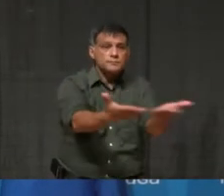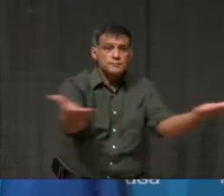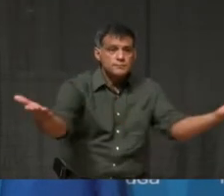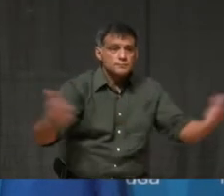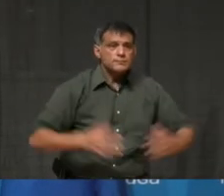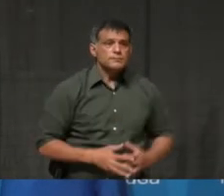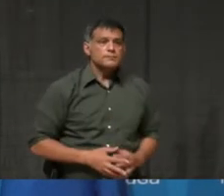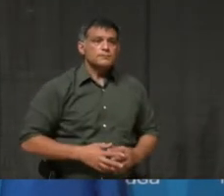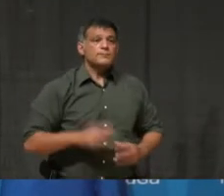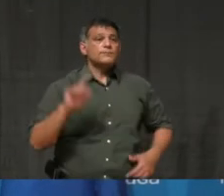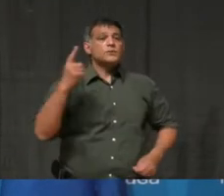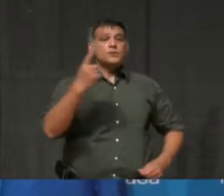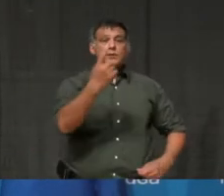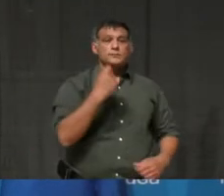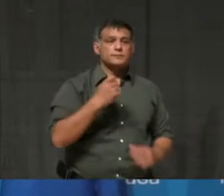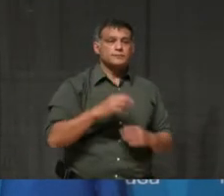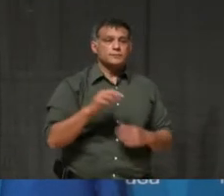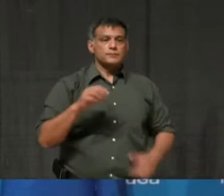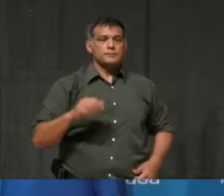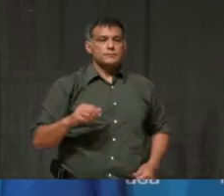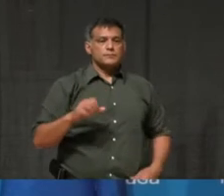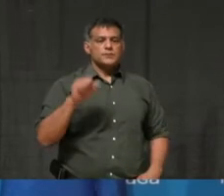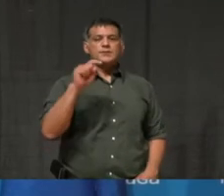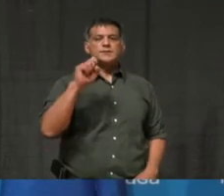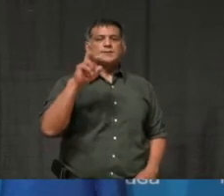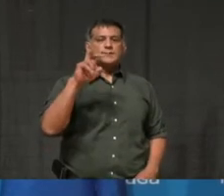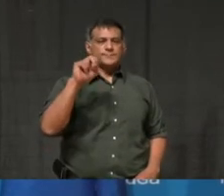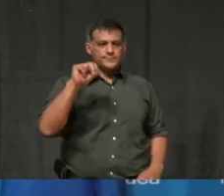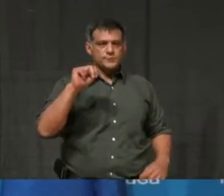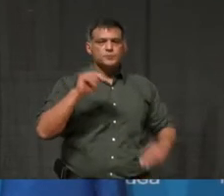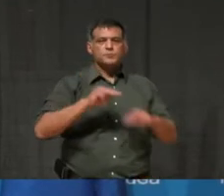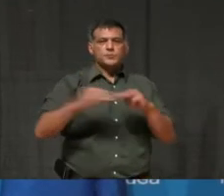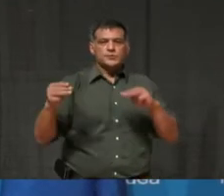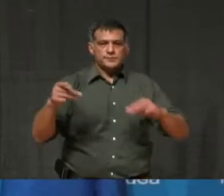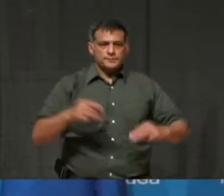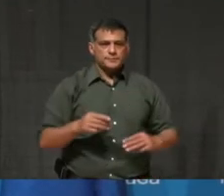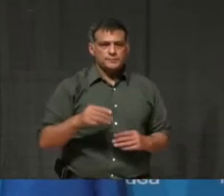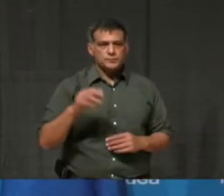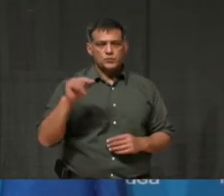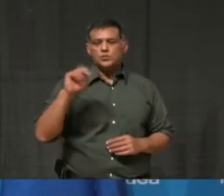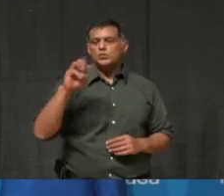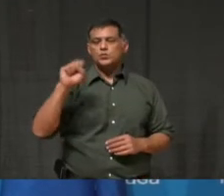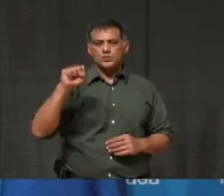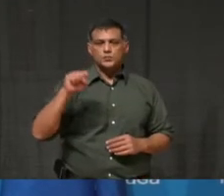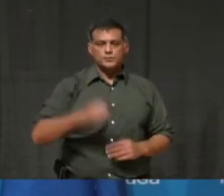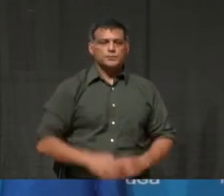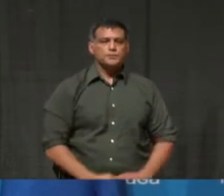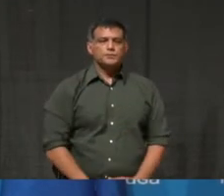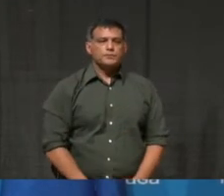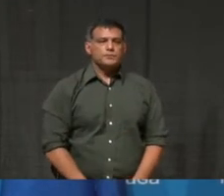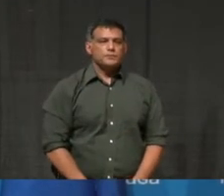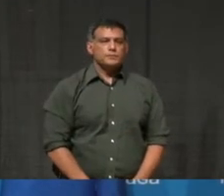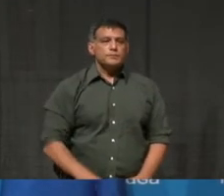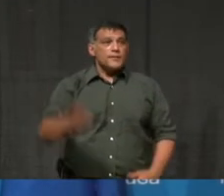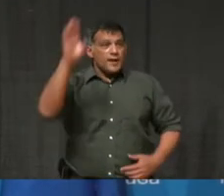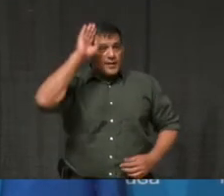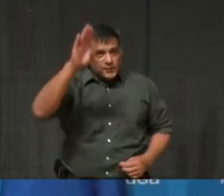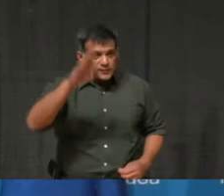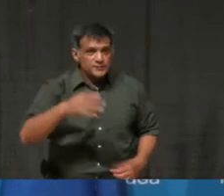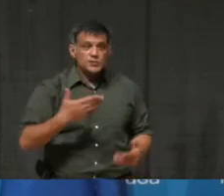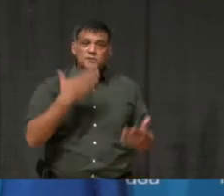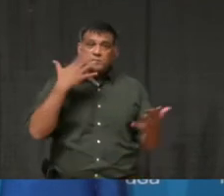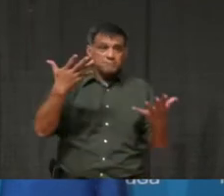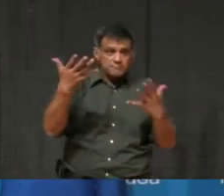first question comes from Steve Cornwell from Mississauga News. Go ahead, Steve. Welcome, Steve. Mayor Crombie, thanks for the update. Yeah, thank you.